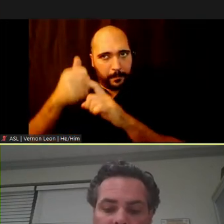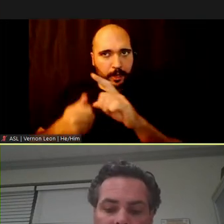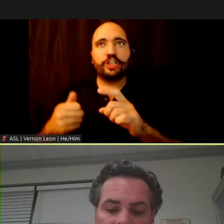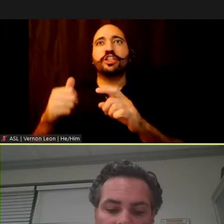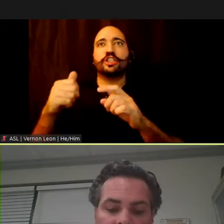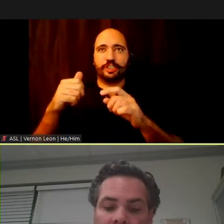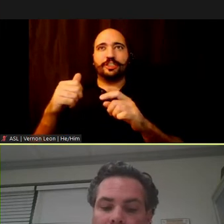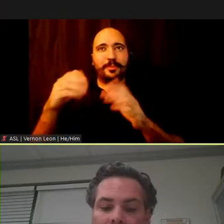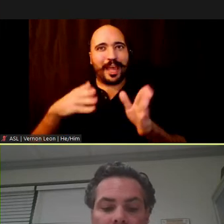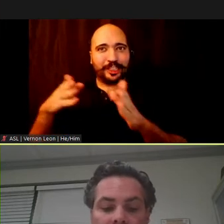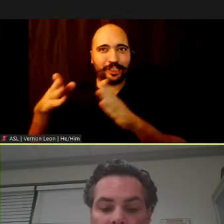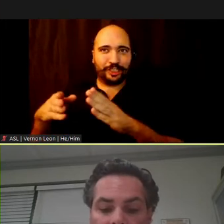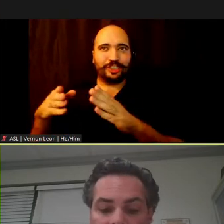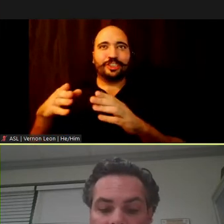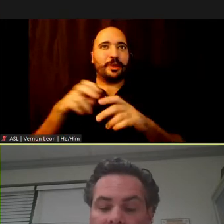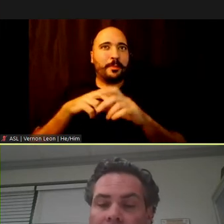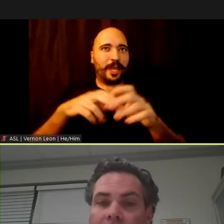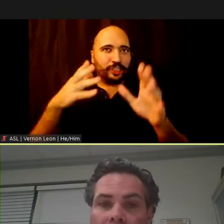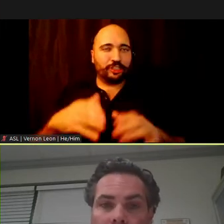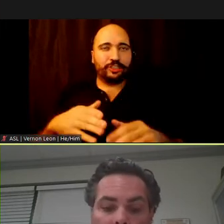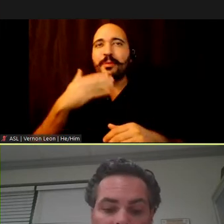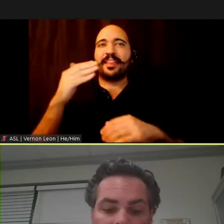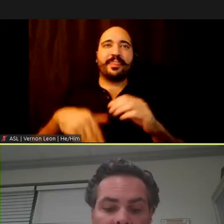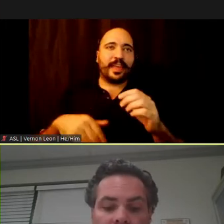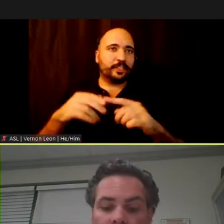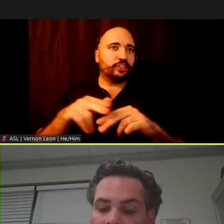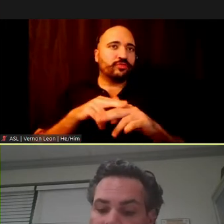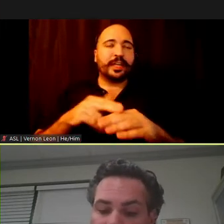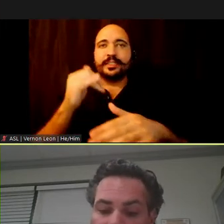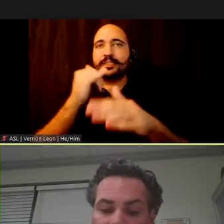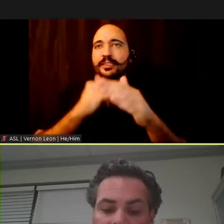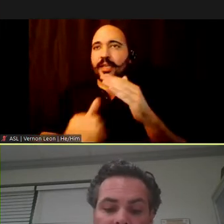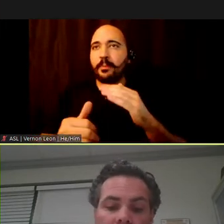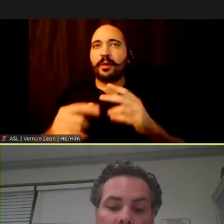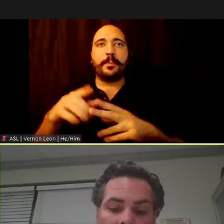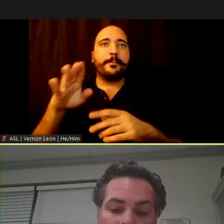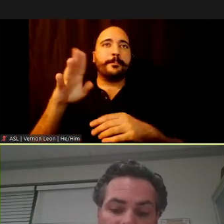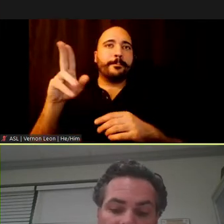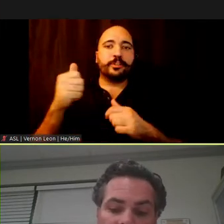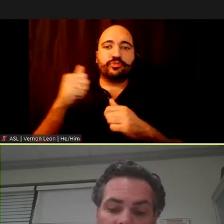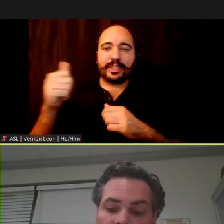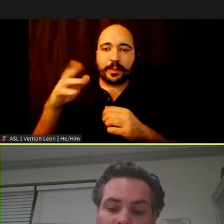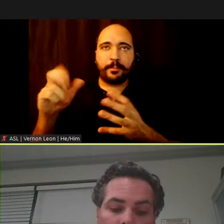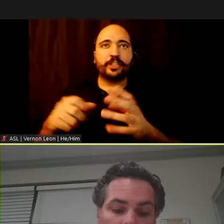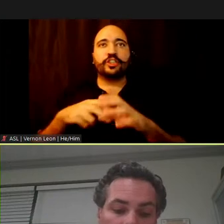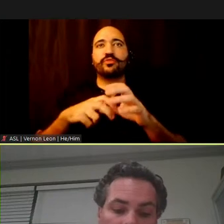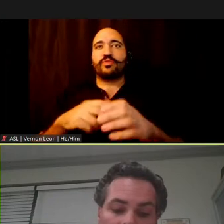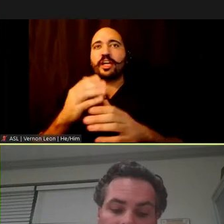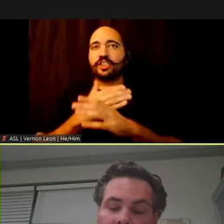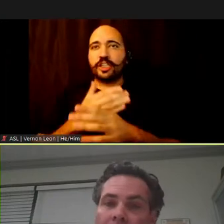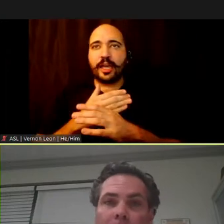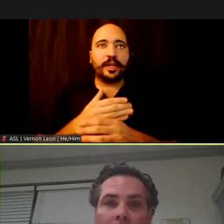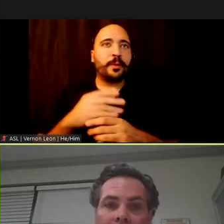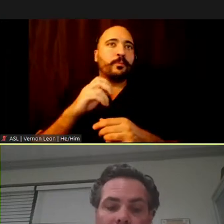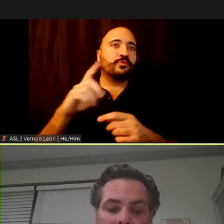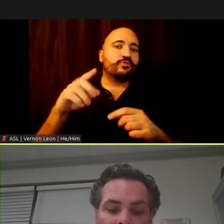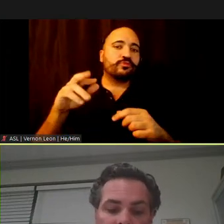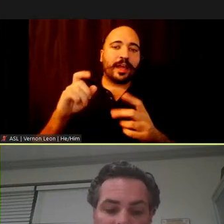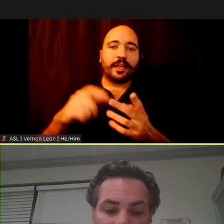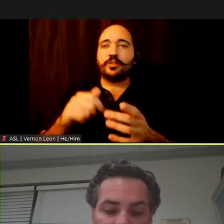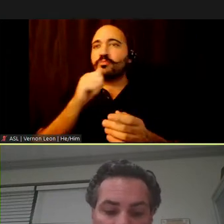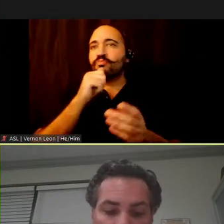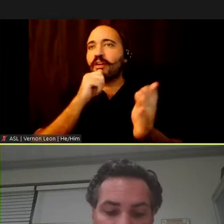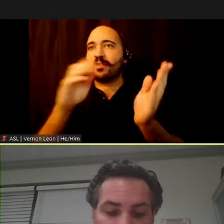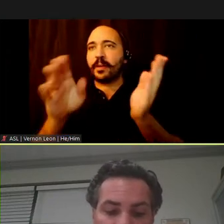of transportation. Better than trains, subways, transit buses, ride shares, pooled rides, private